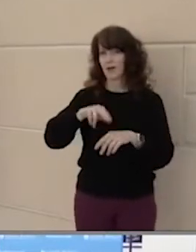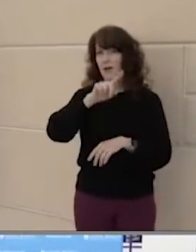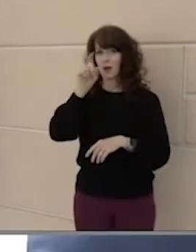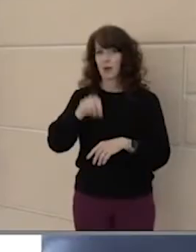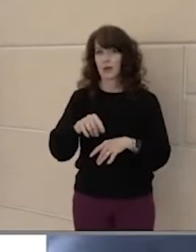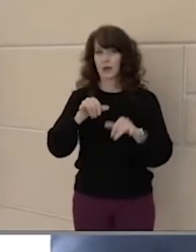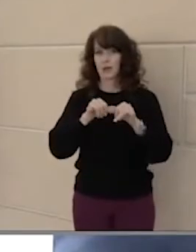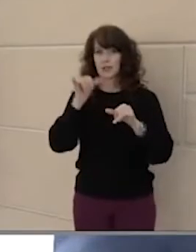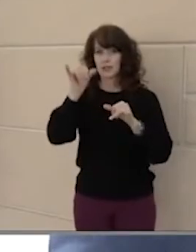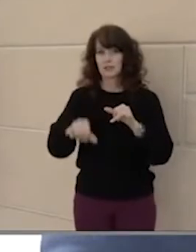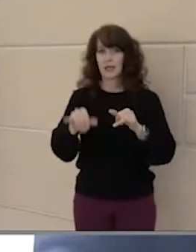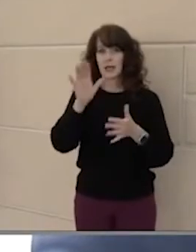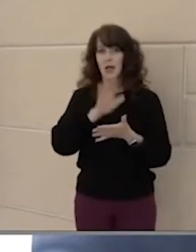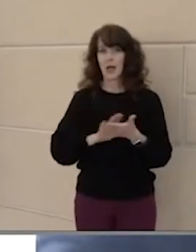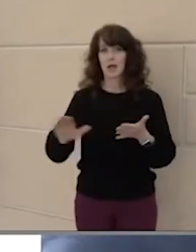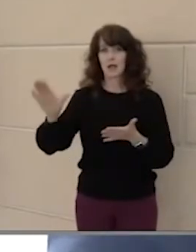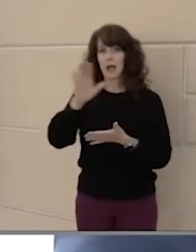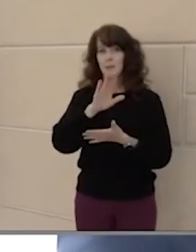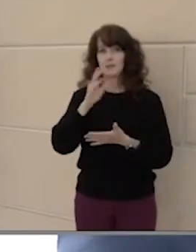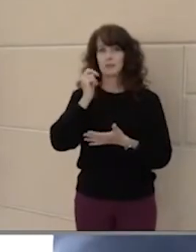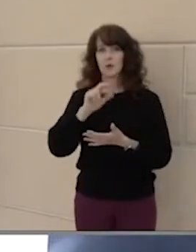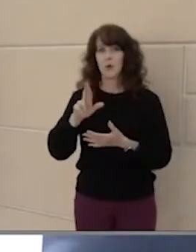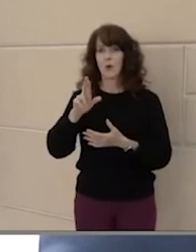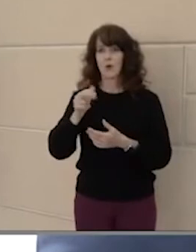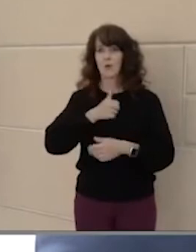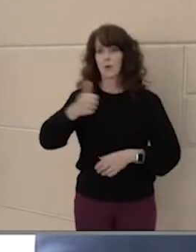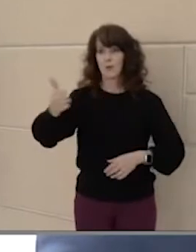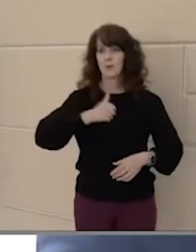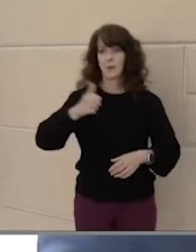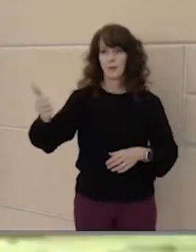Are you going to stay on campus? Are you going to do the commute?